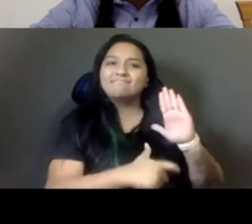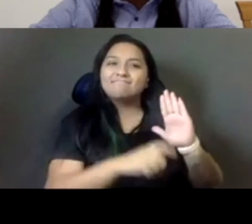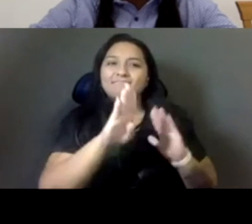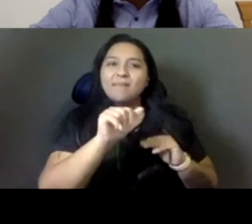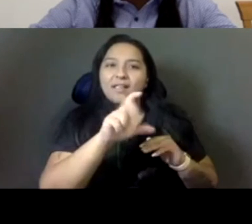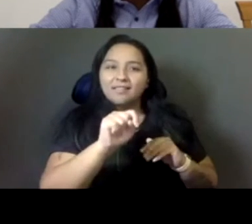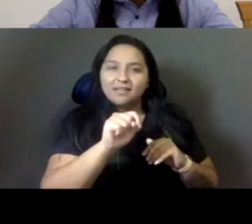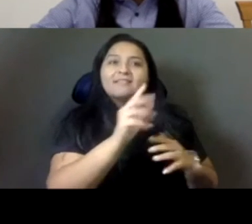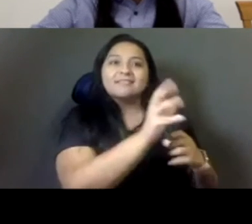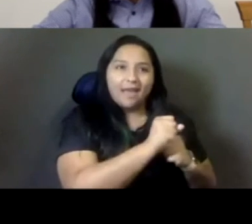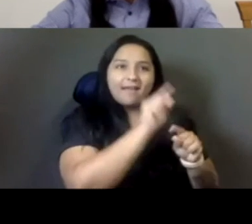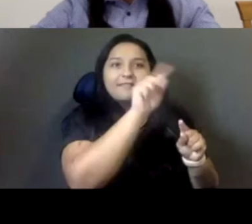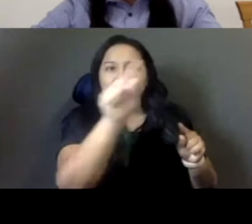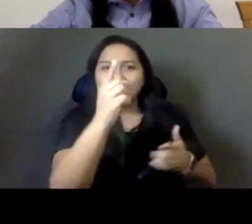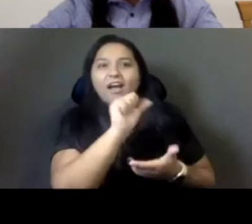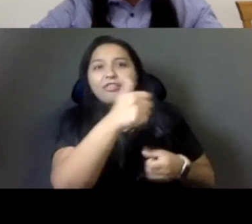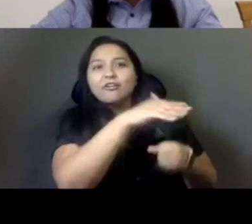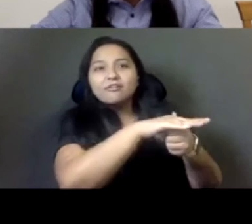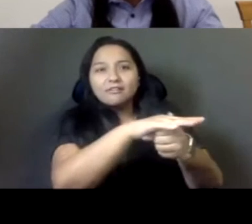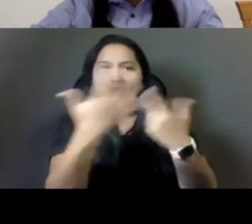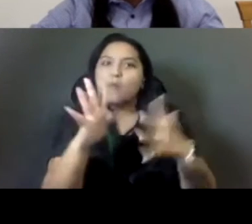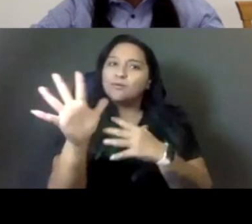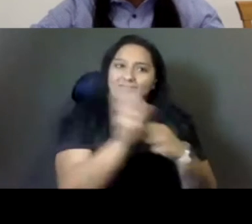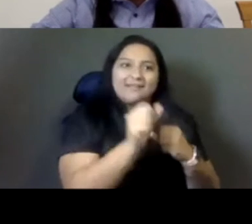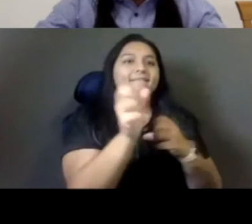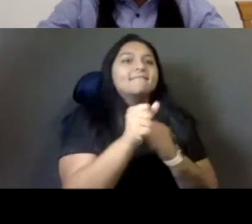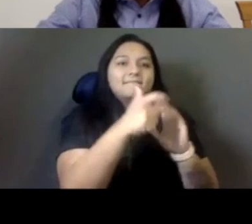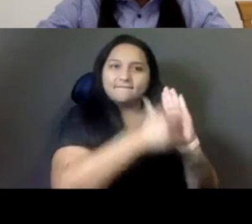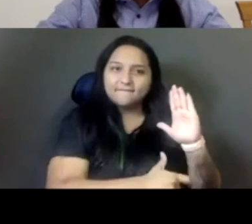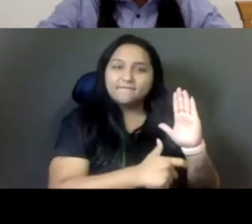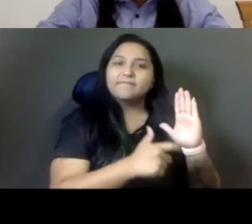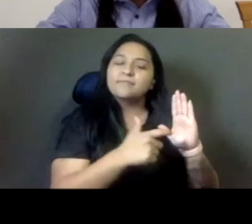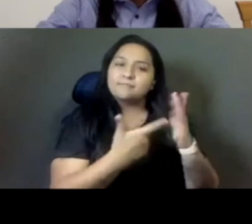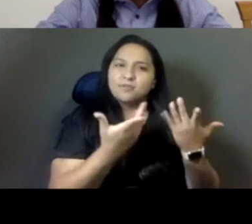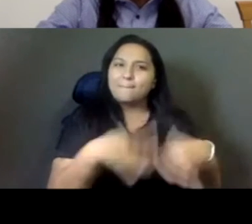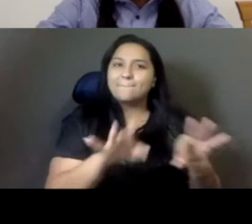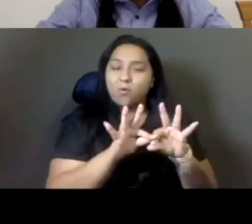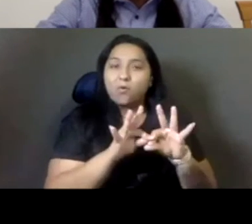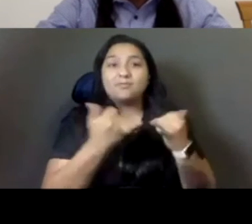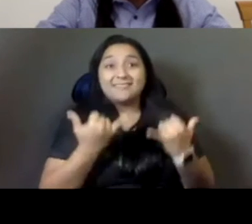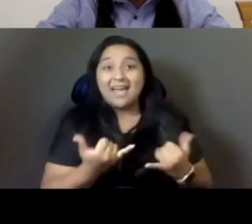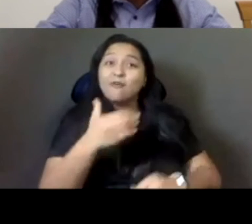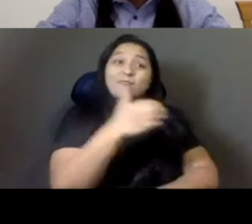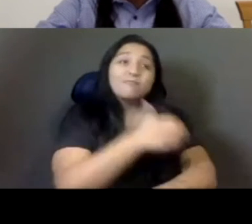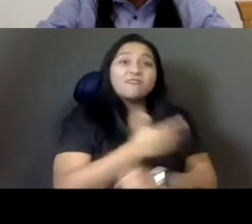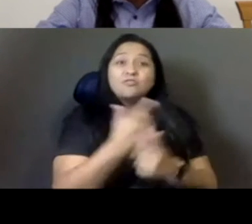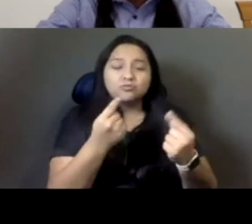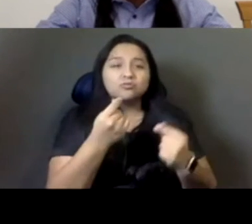now is the time, uh, to do that outreach. So phone banking and text banking are the most powerful. So just pick one and sign up.